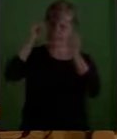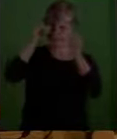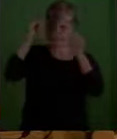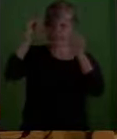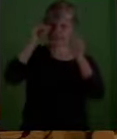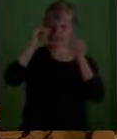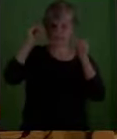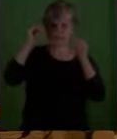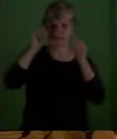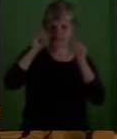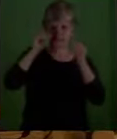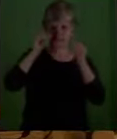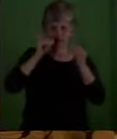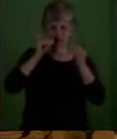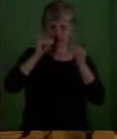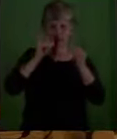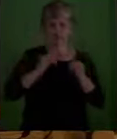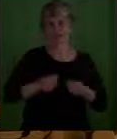the frustration